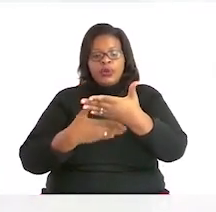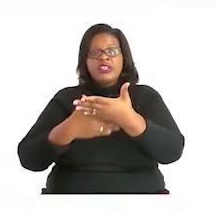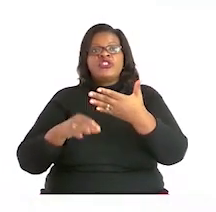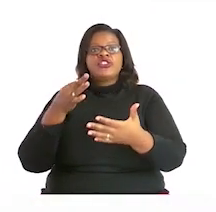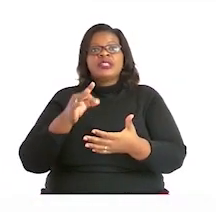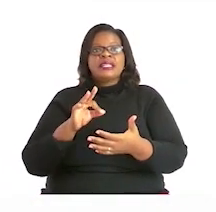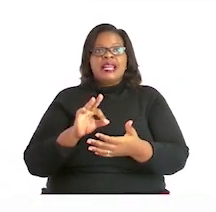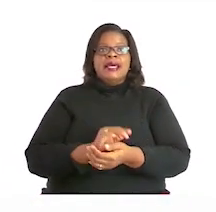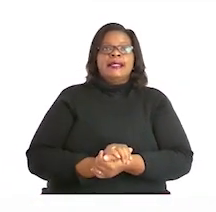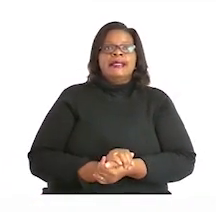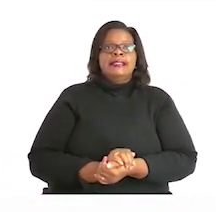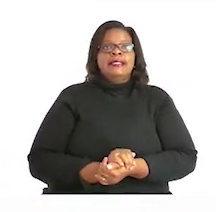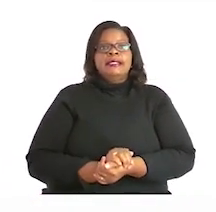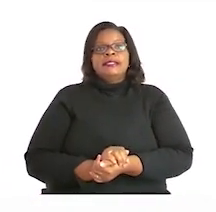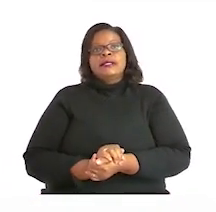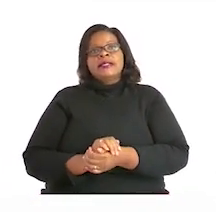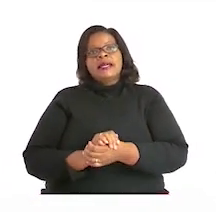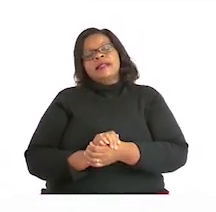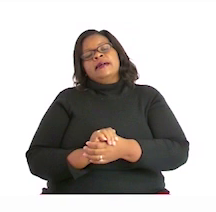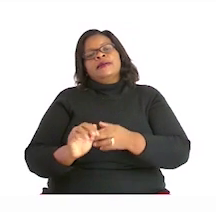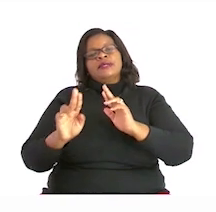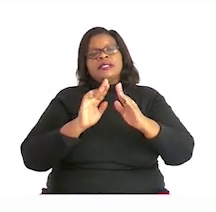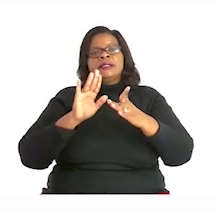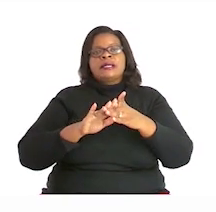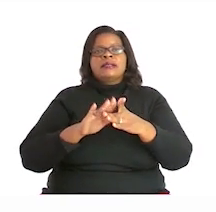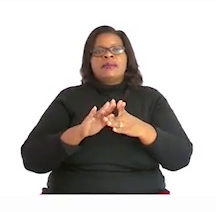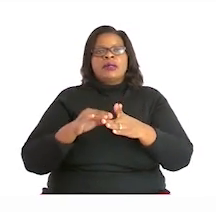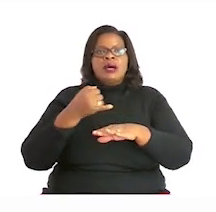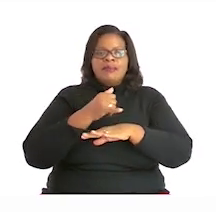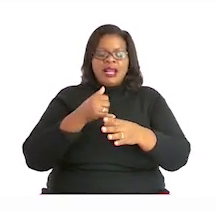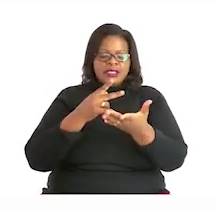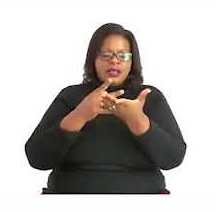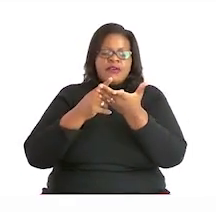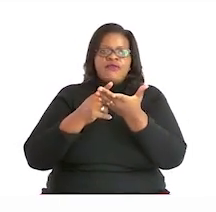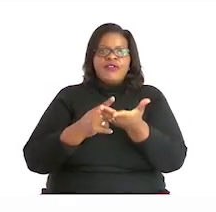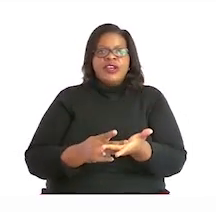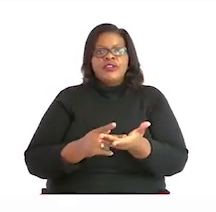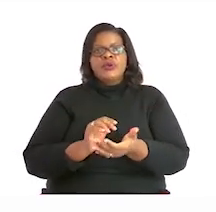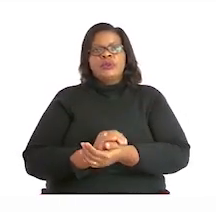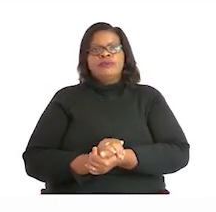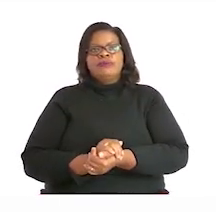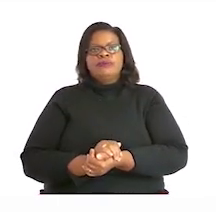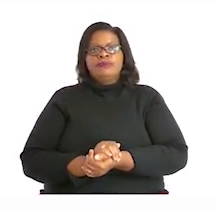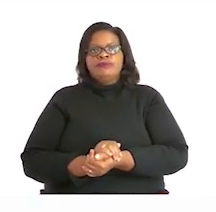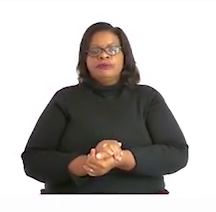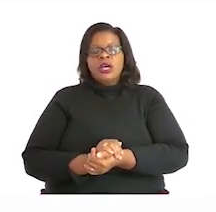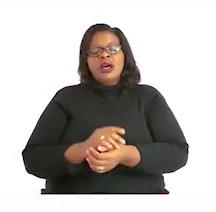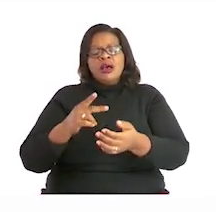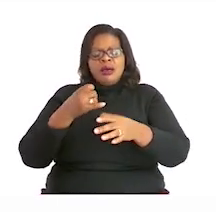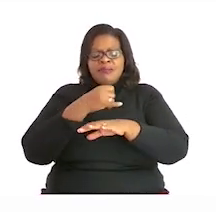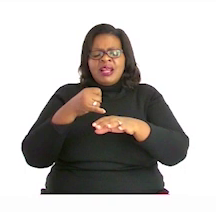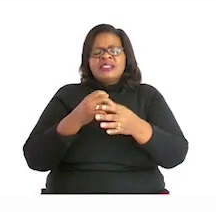and we start with place value. Now, what is place value?